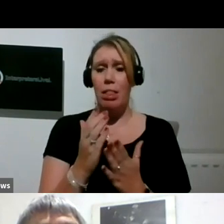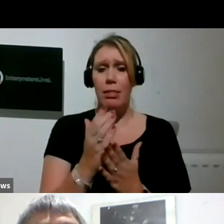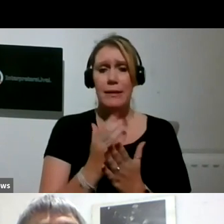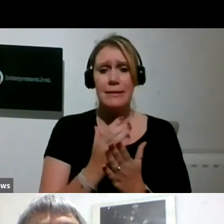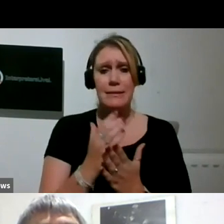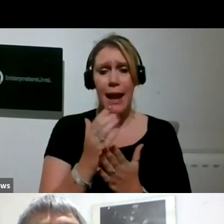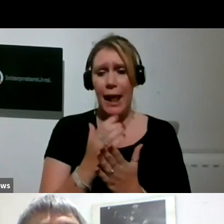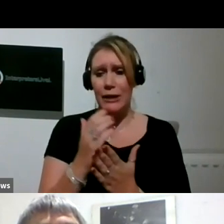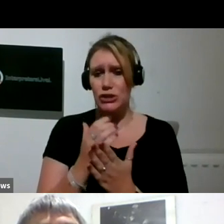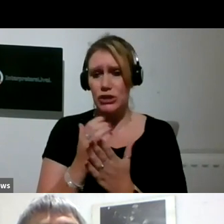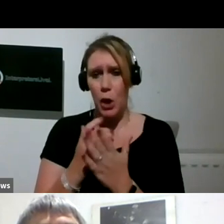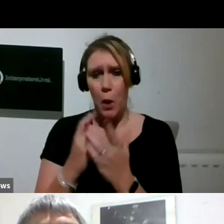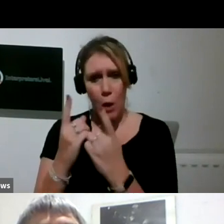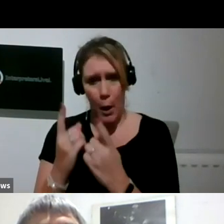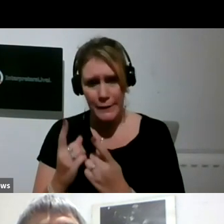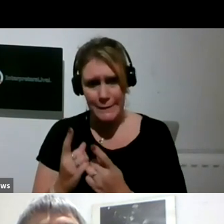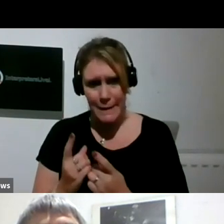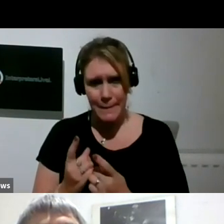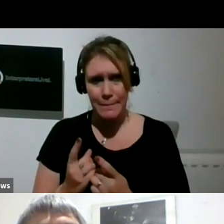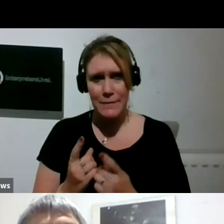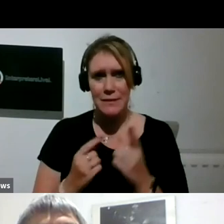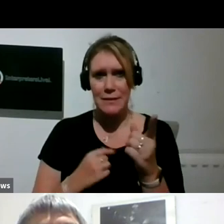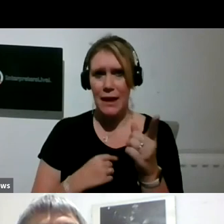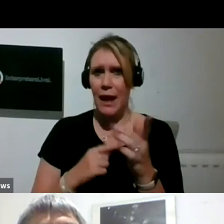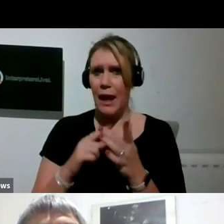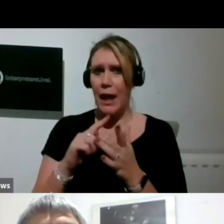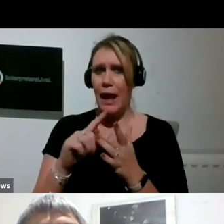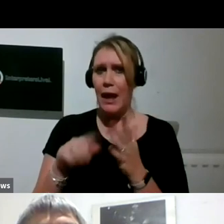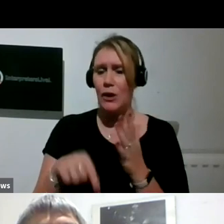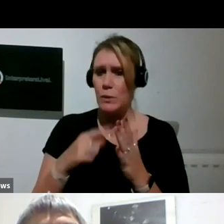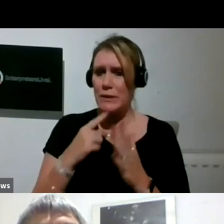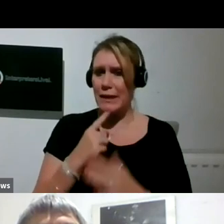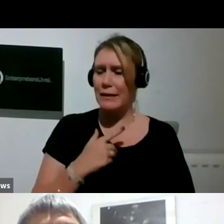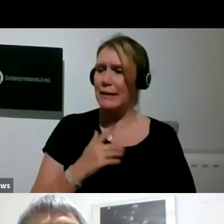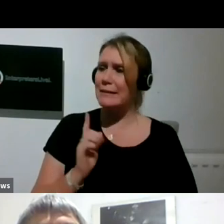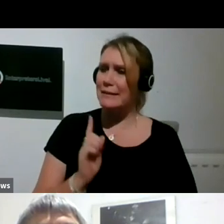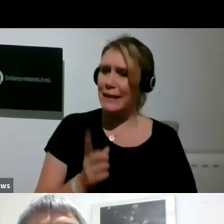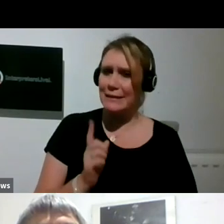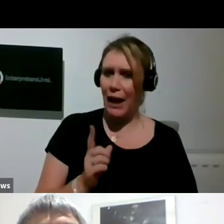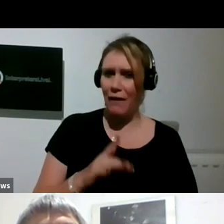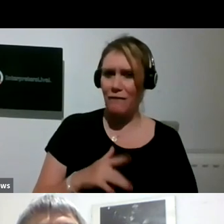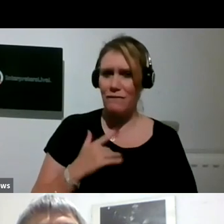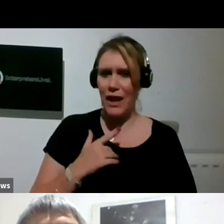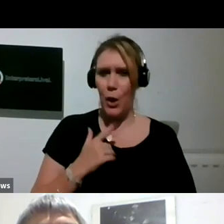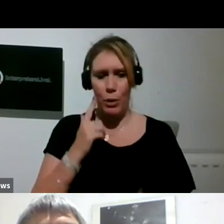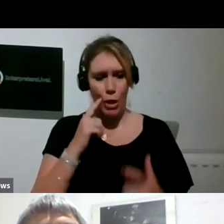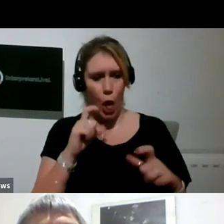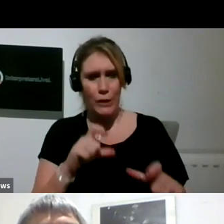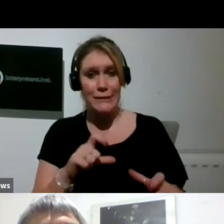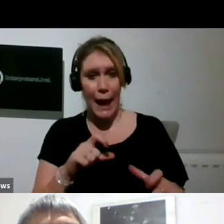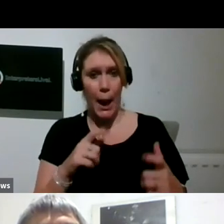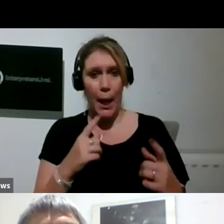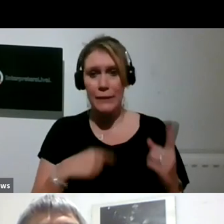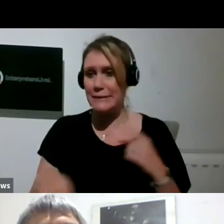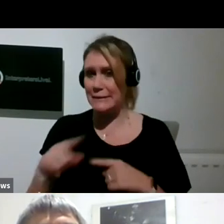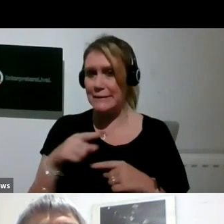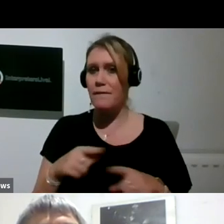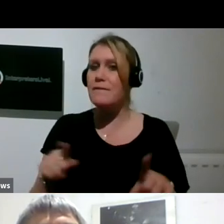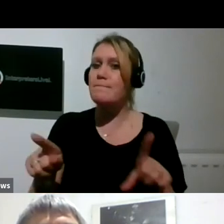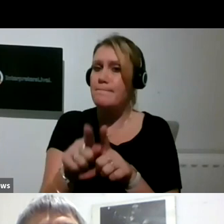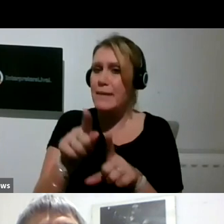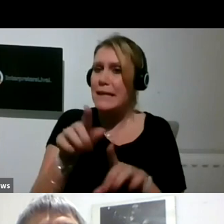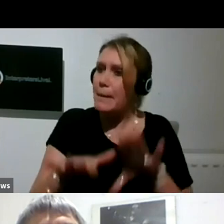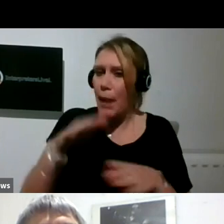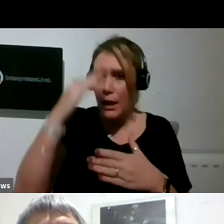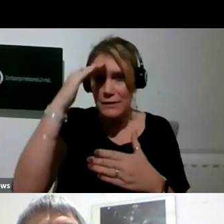items, and I thought, yes, we've all been there during lockdown, the specialist teas, when we get bored, but we've